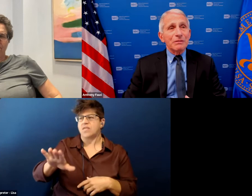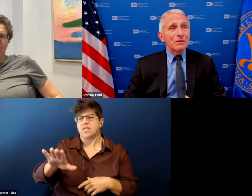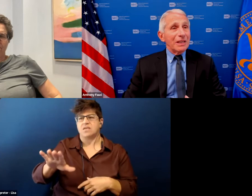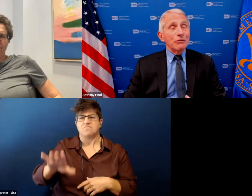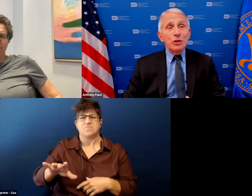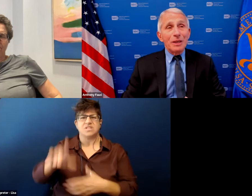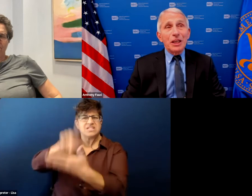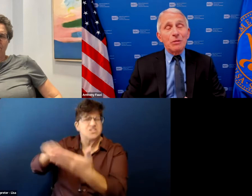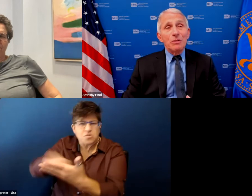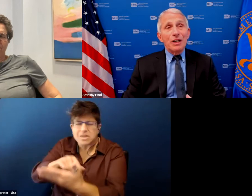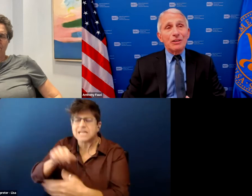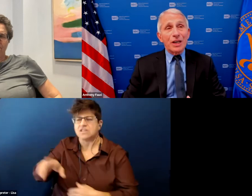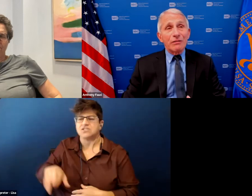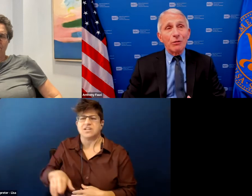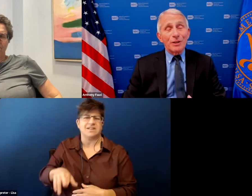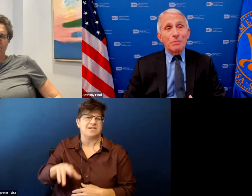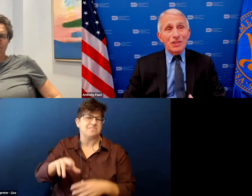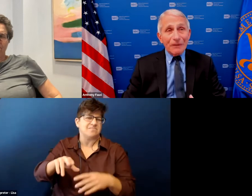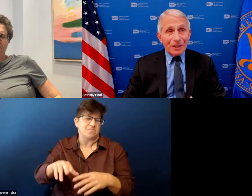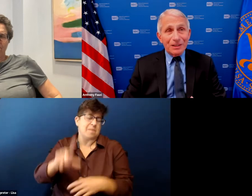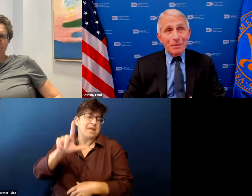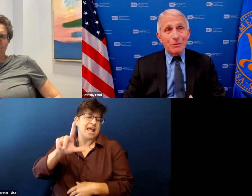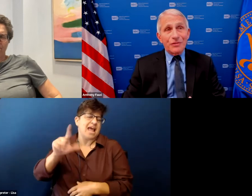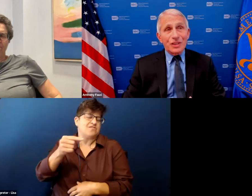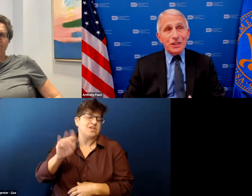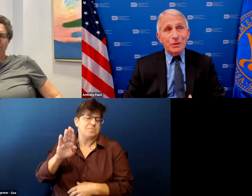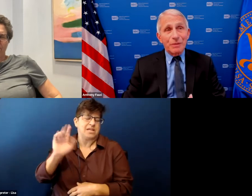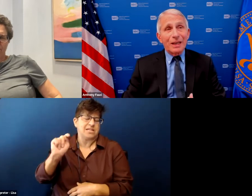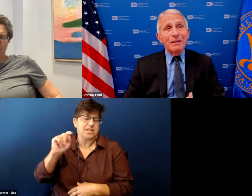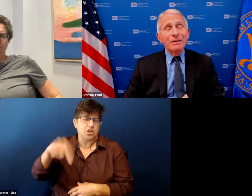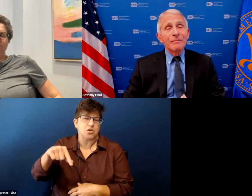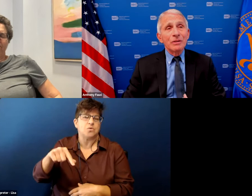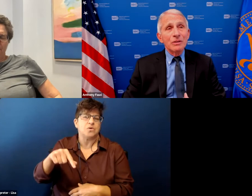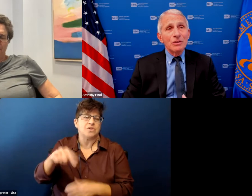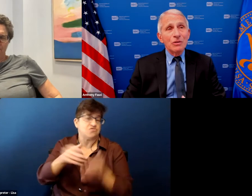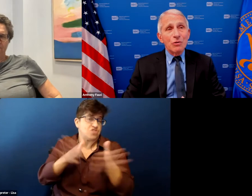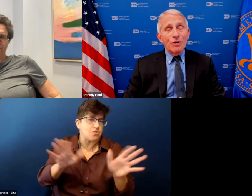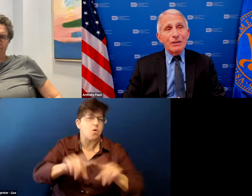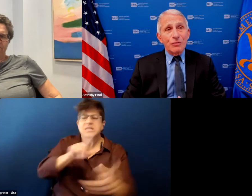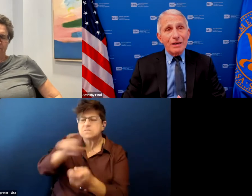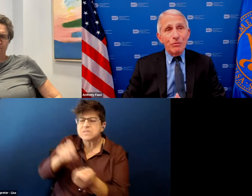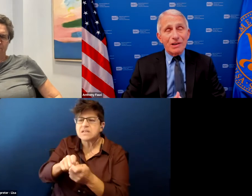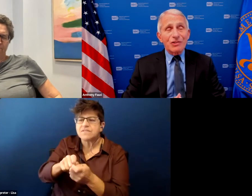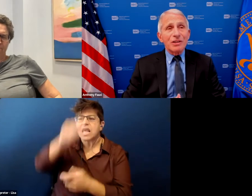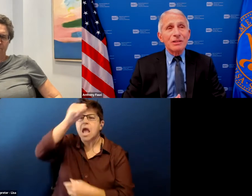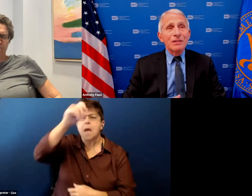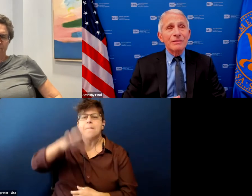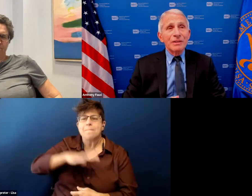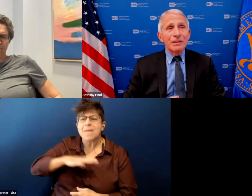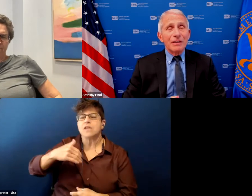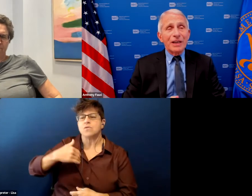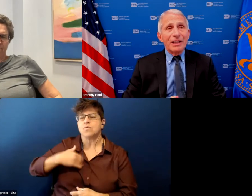the lgbt community in general but specifically men who have sex with men who were at great risk